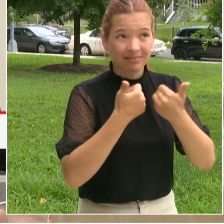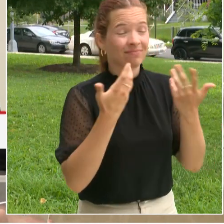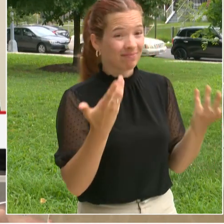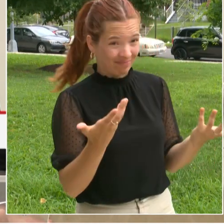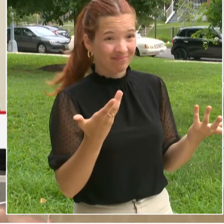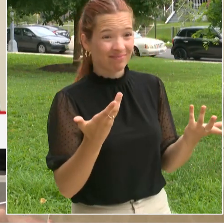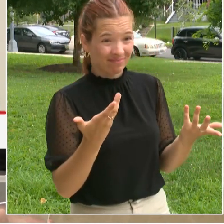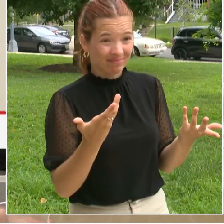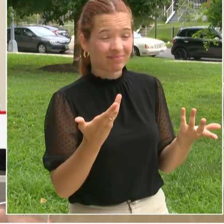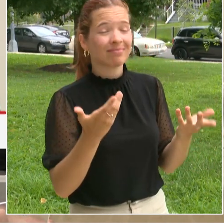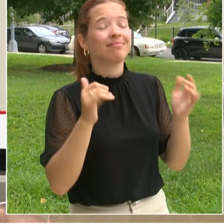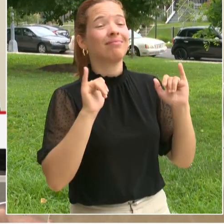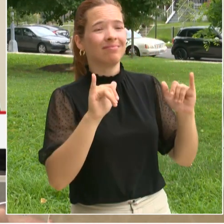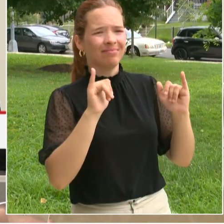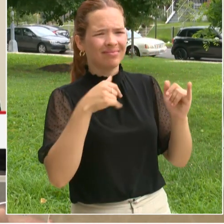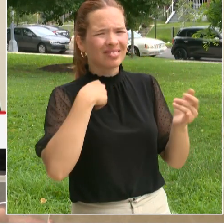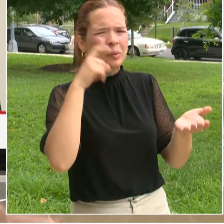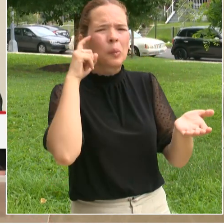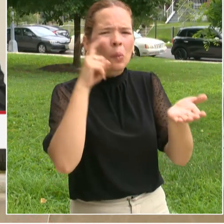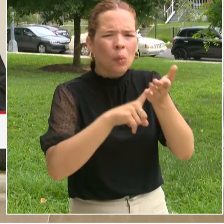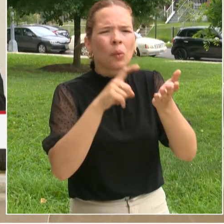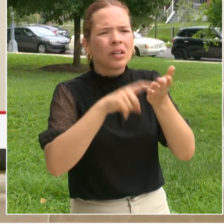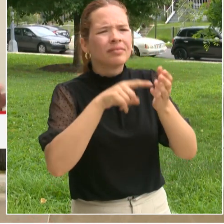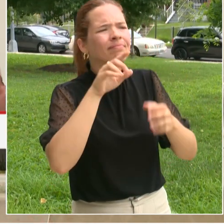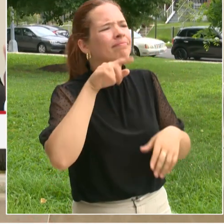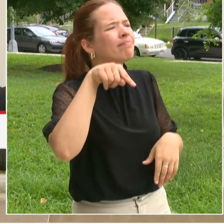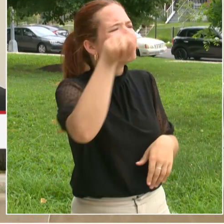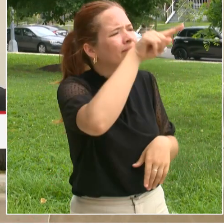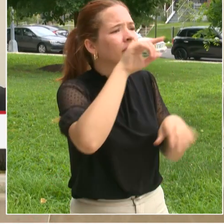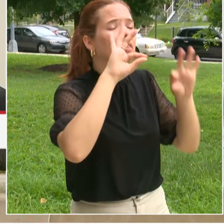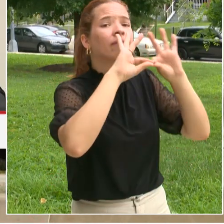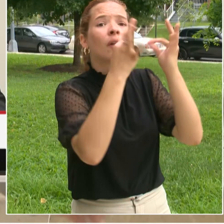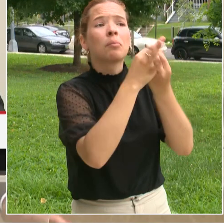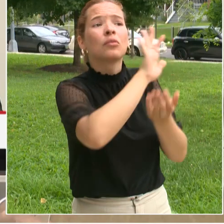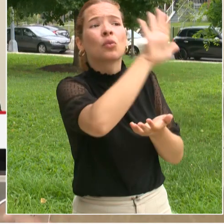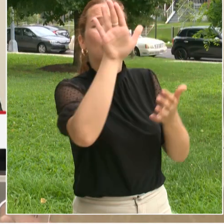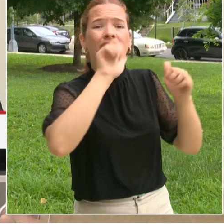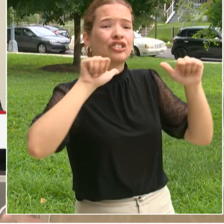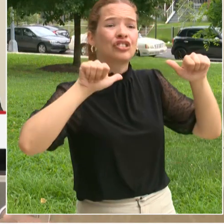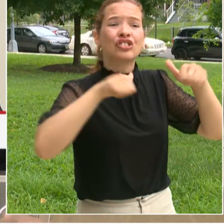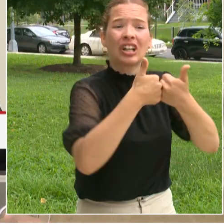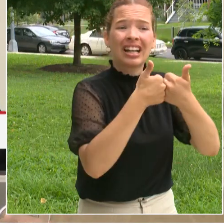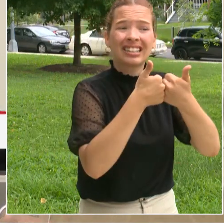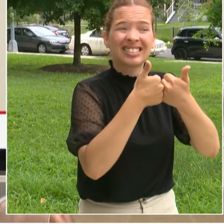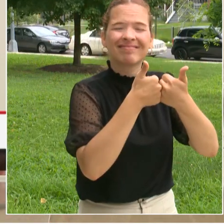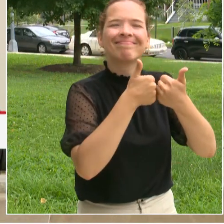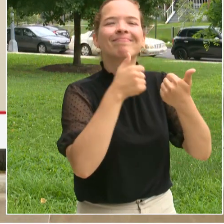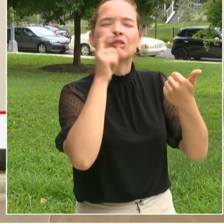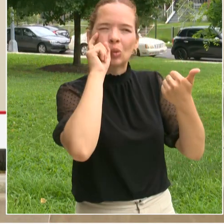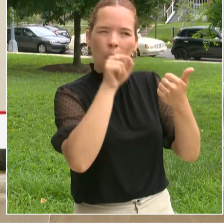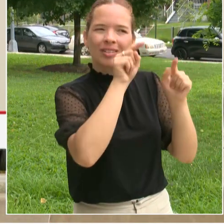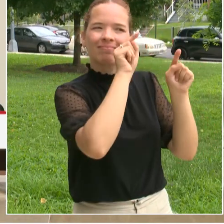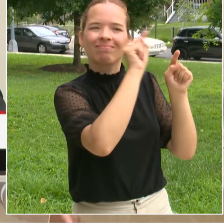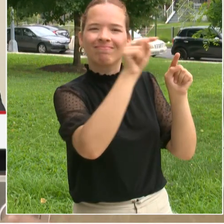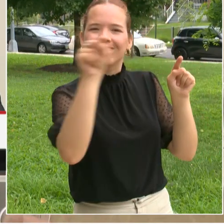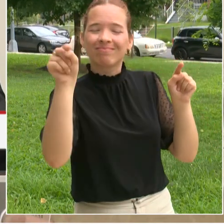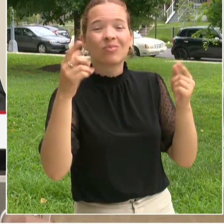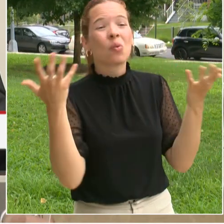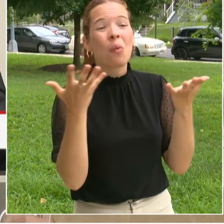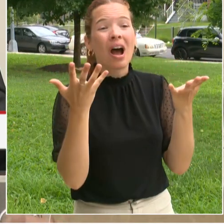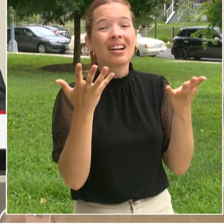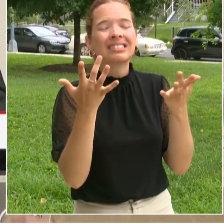creating challenges for them and so having multiple locations and multiple options and then as we shared earlier